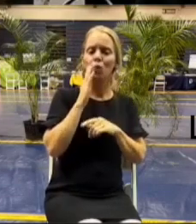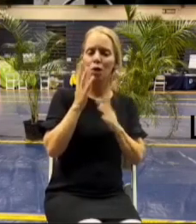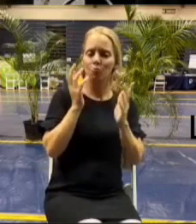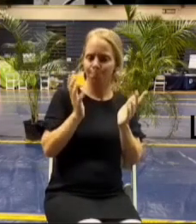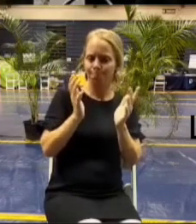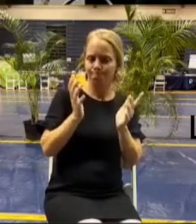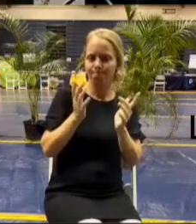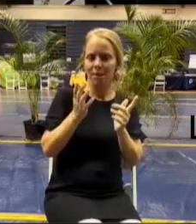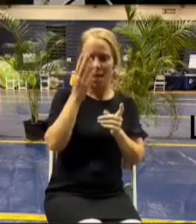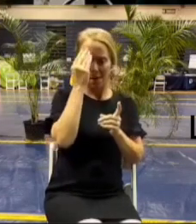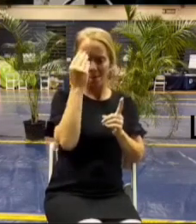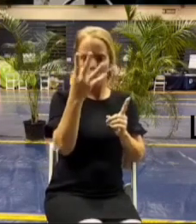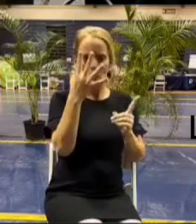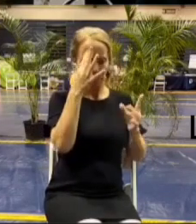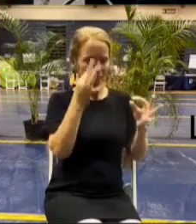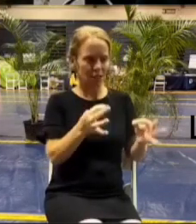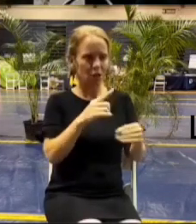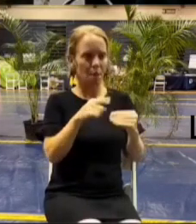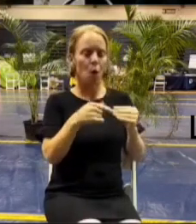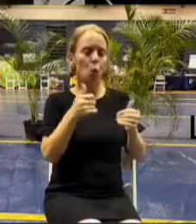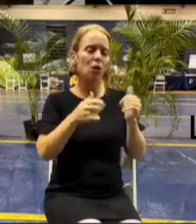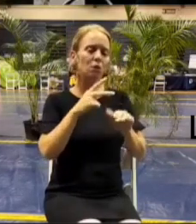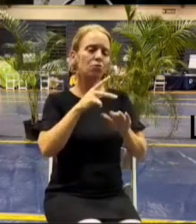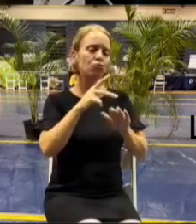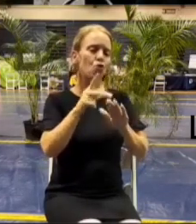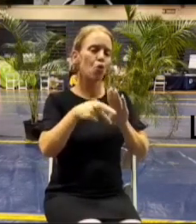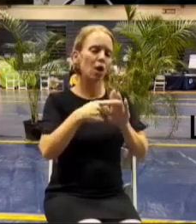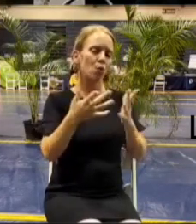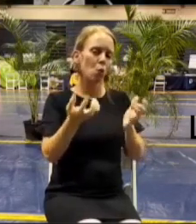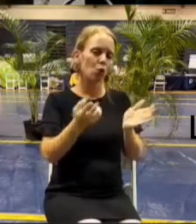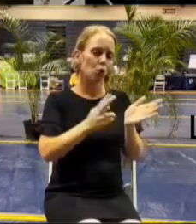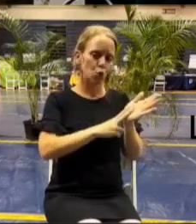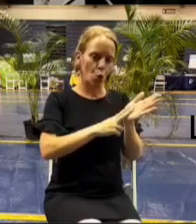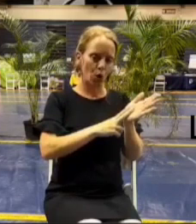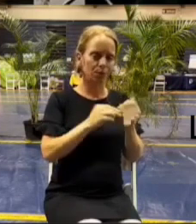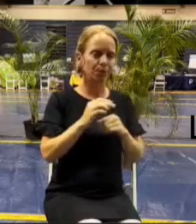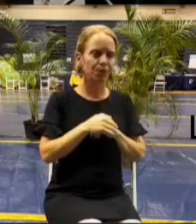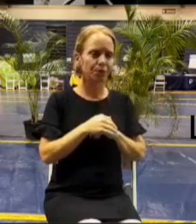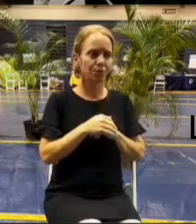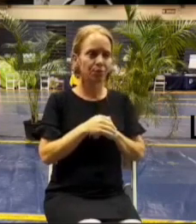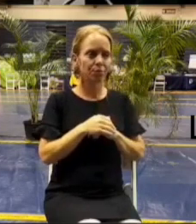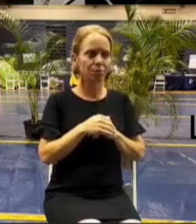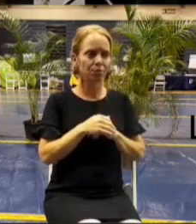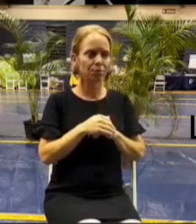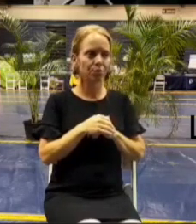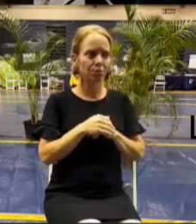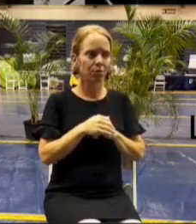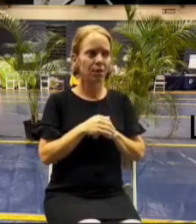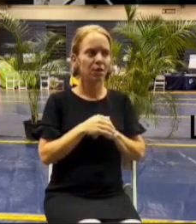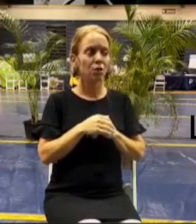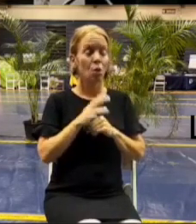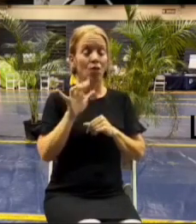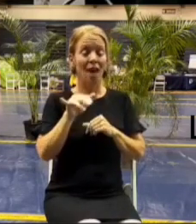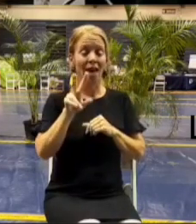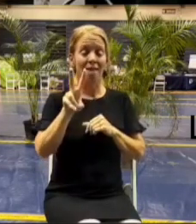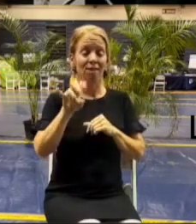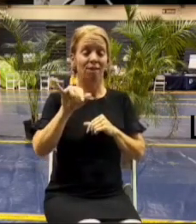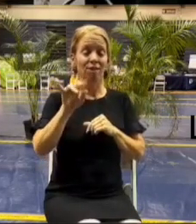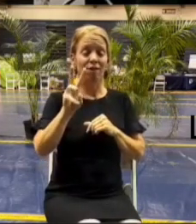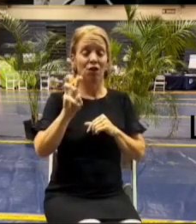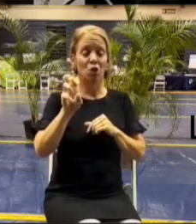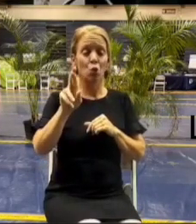you want to you want to join now we've also relinquished as of right now so what you see on the viewer is a little less